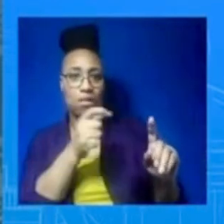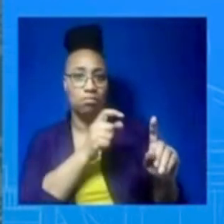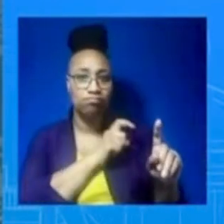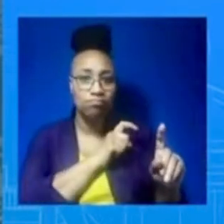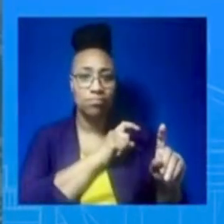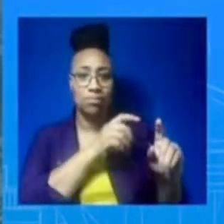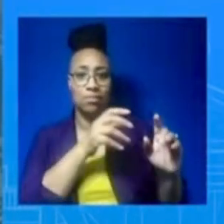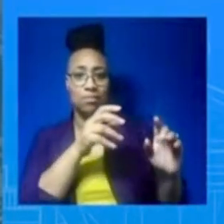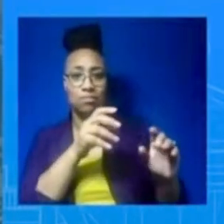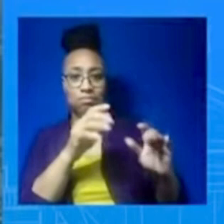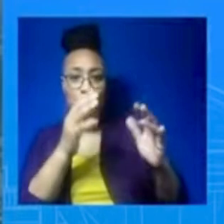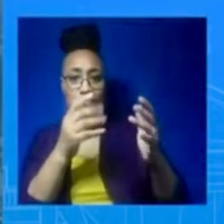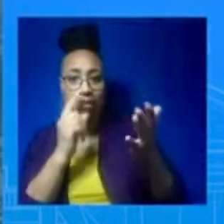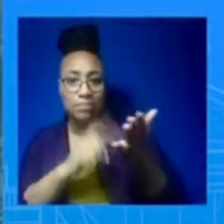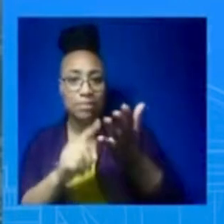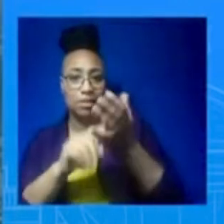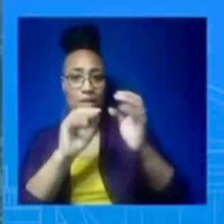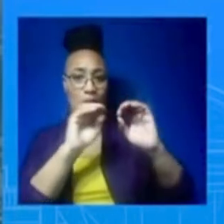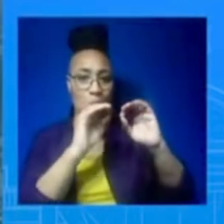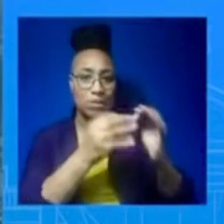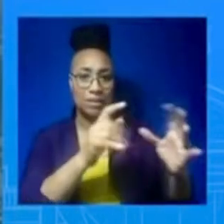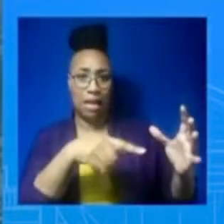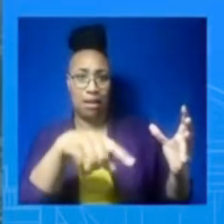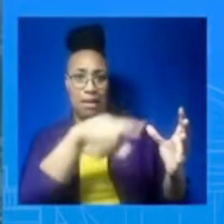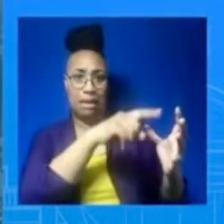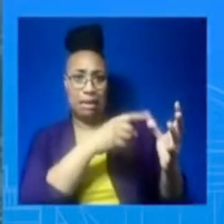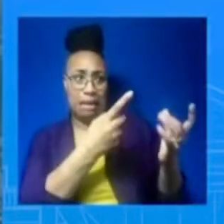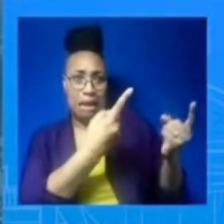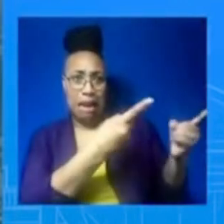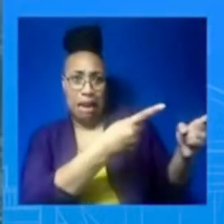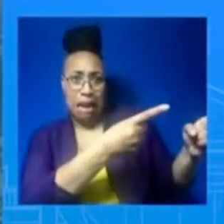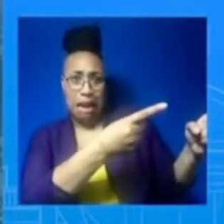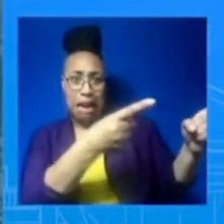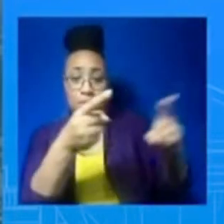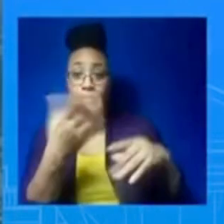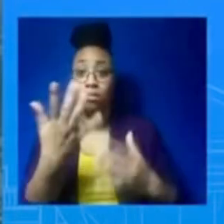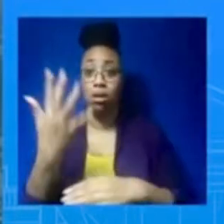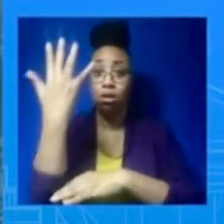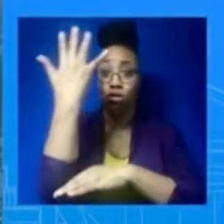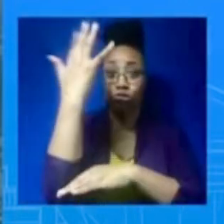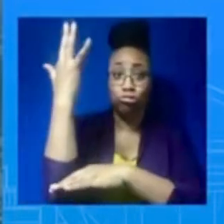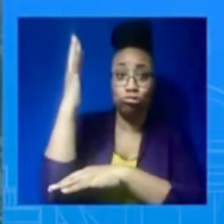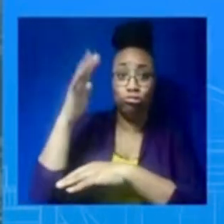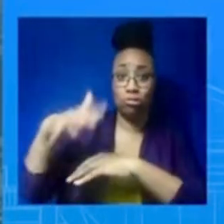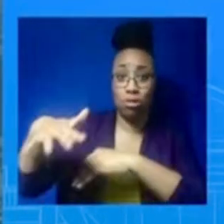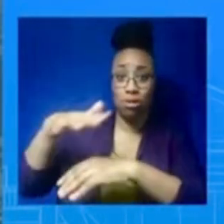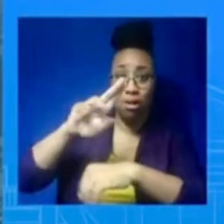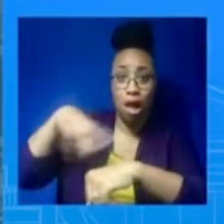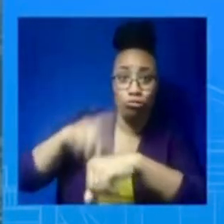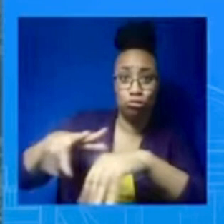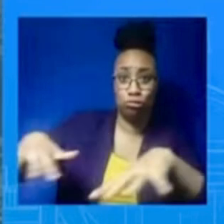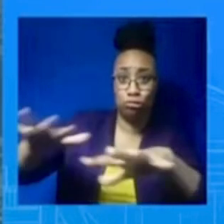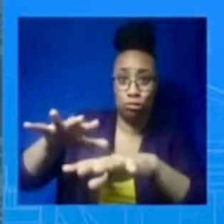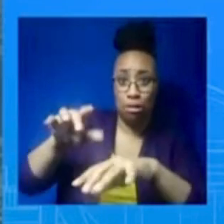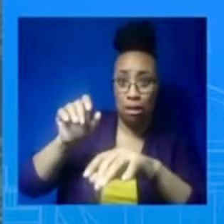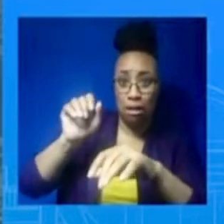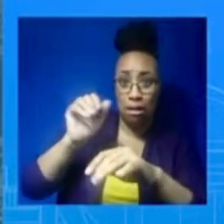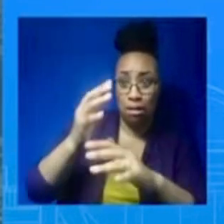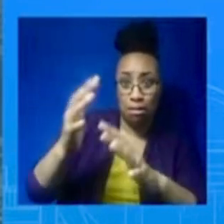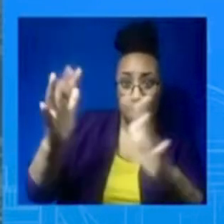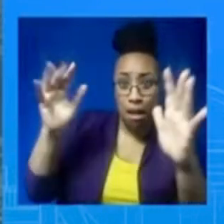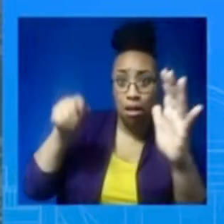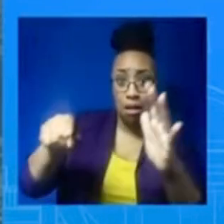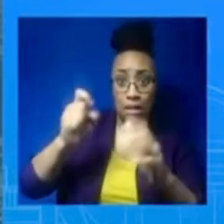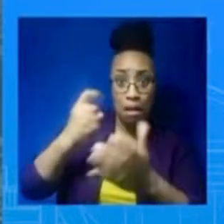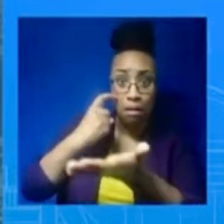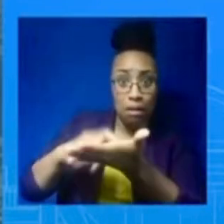organizations haven't been able to get to it. And then the other one fell over Lake Huron, again, in very deep water. I think the Canadians have decided that they're not going to look